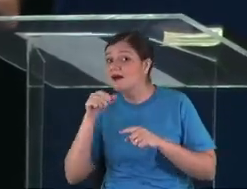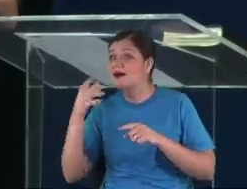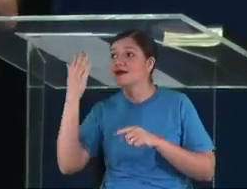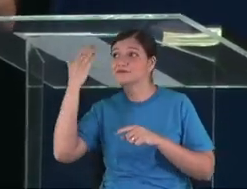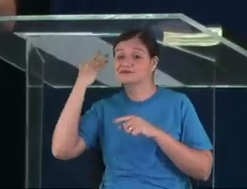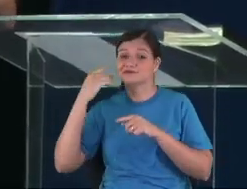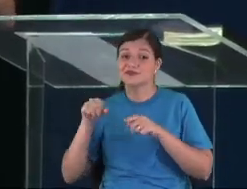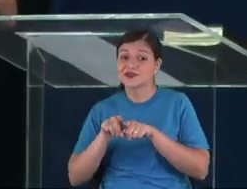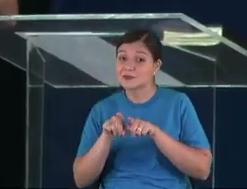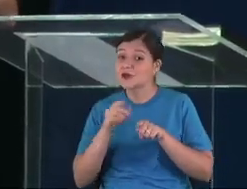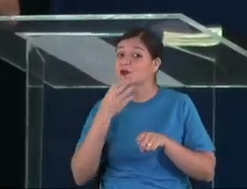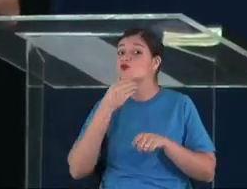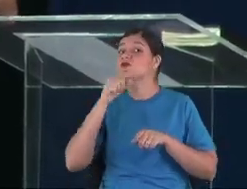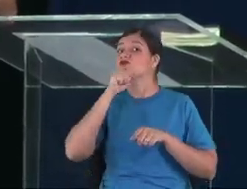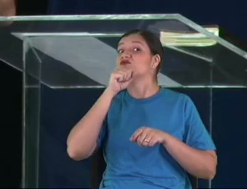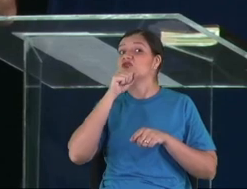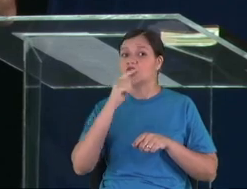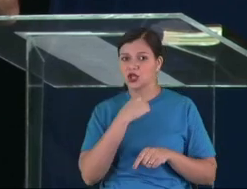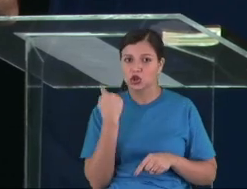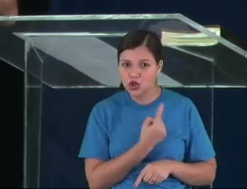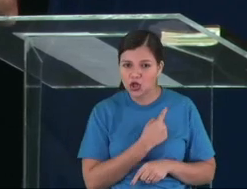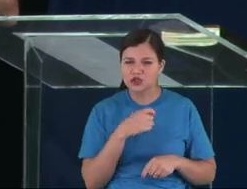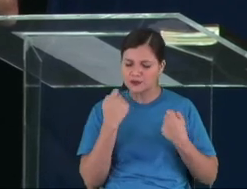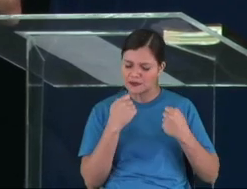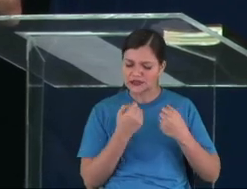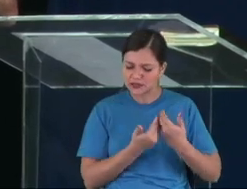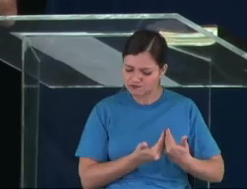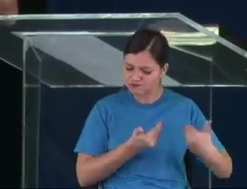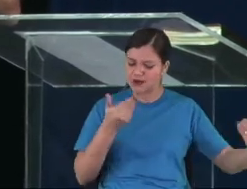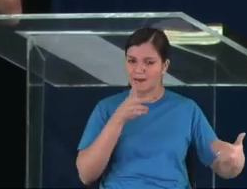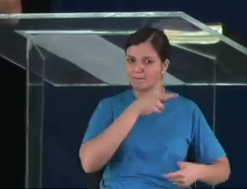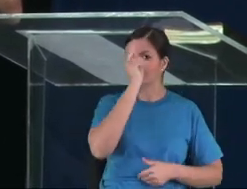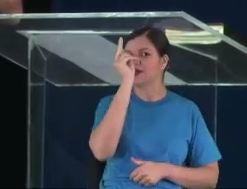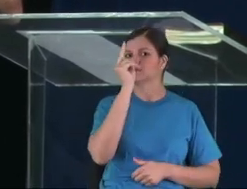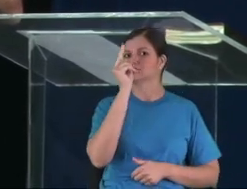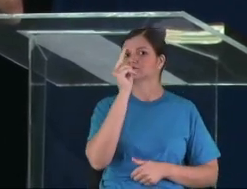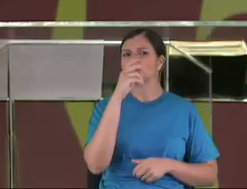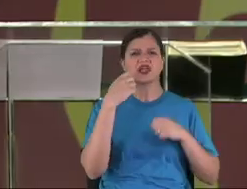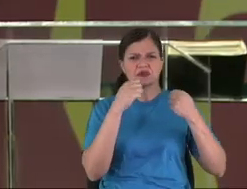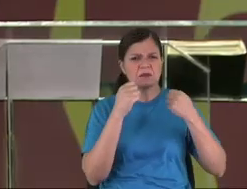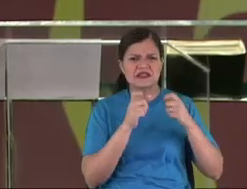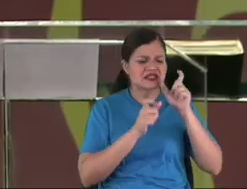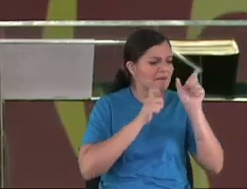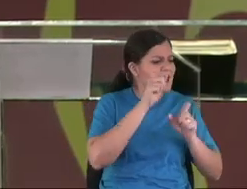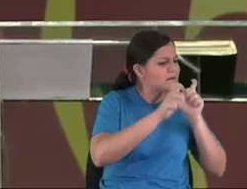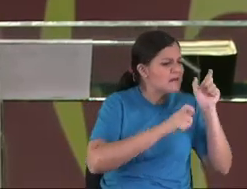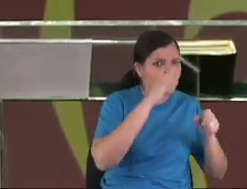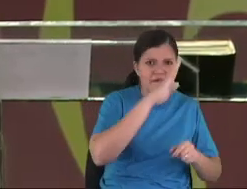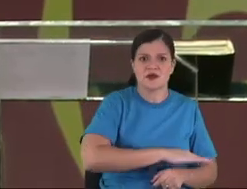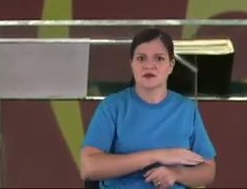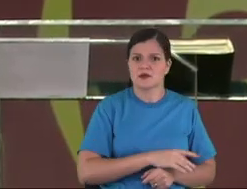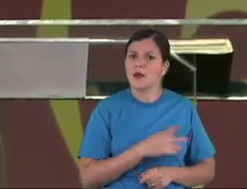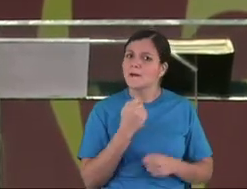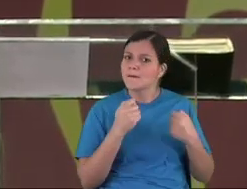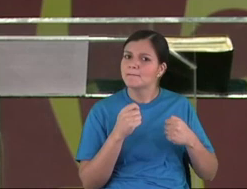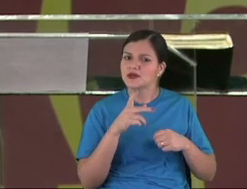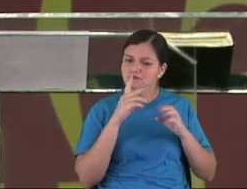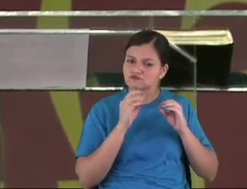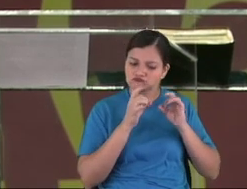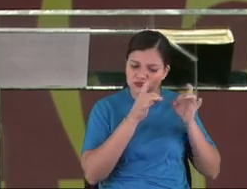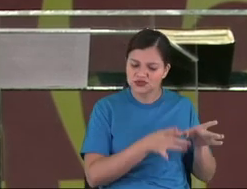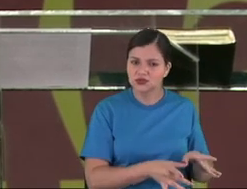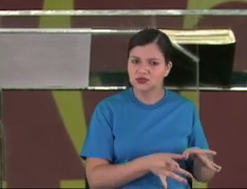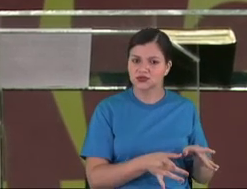think that he... His... They dads... Spoke bad words. And... grandparents... The bad words. You need to... it off in your life.